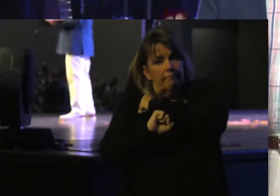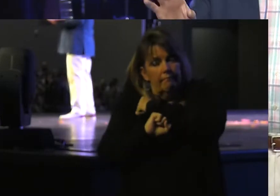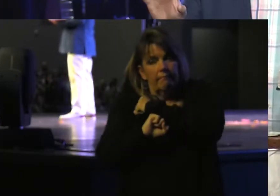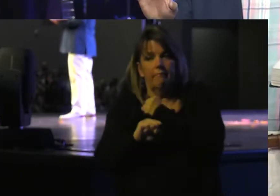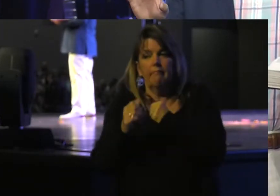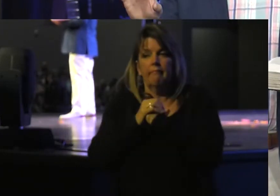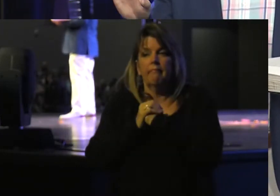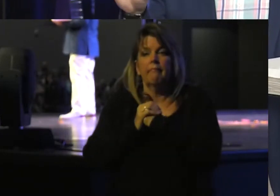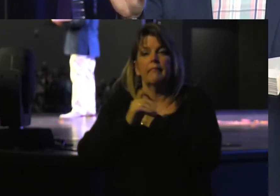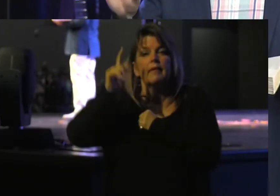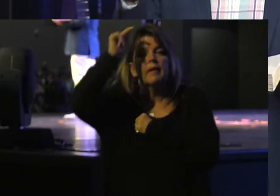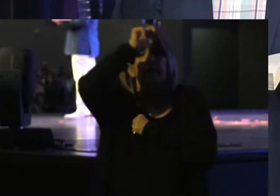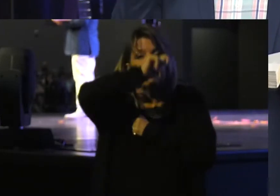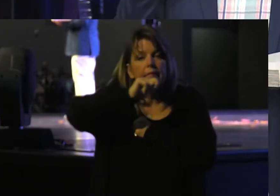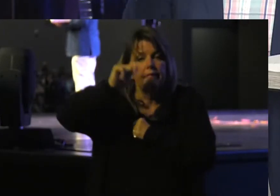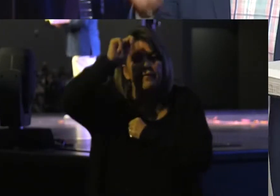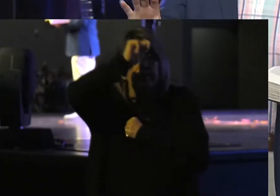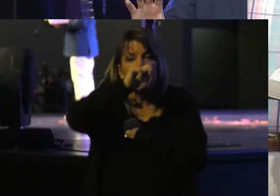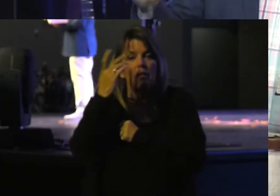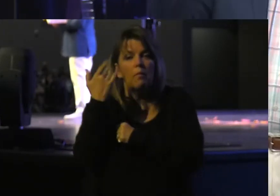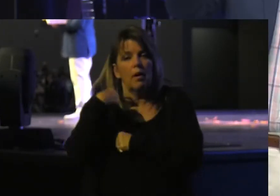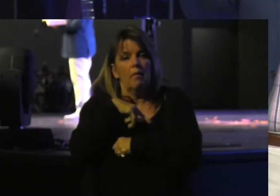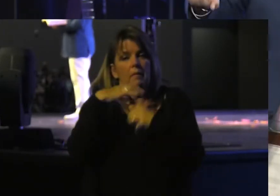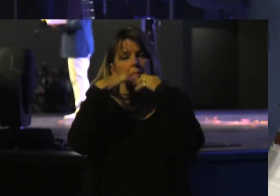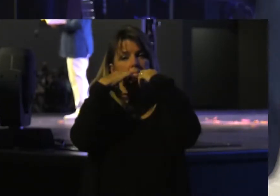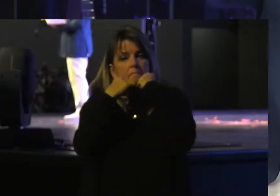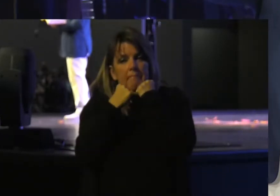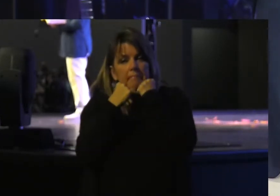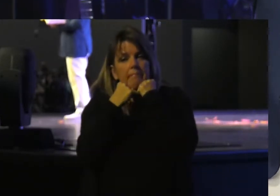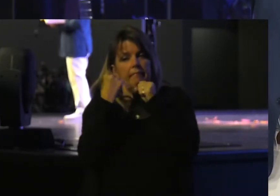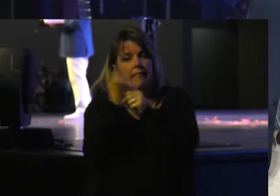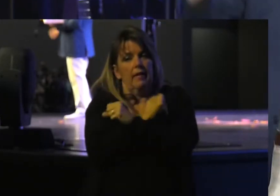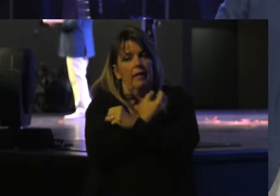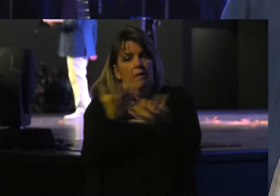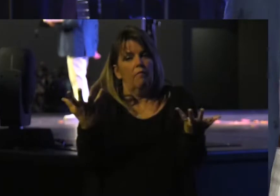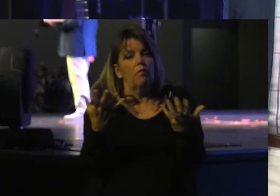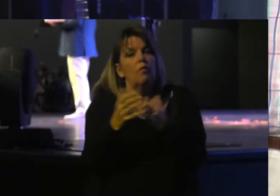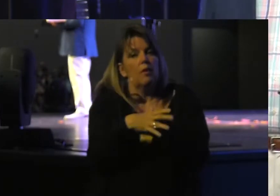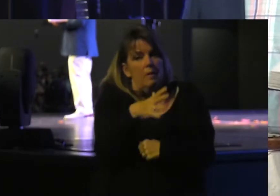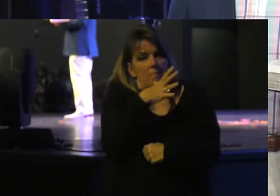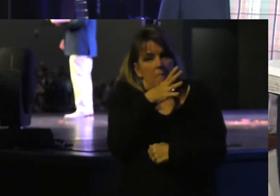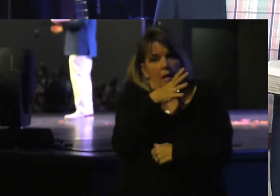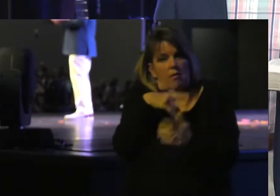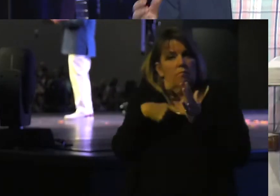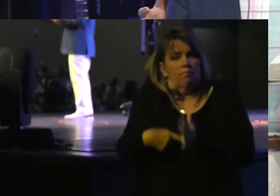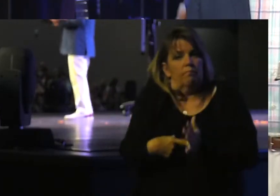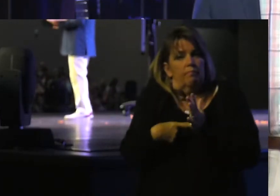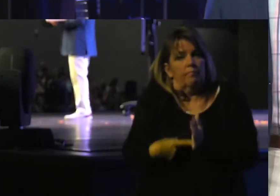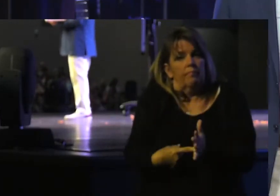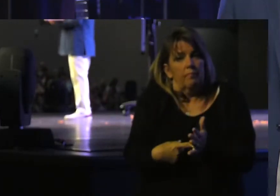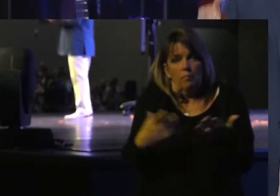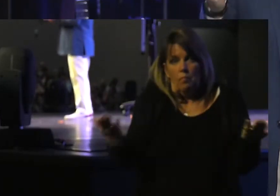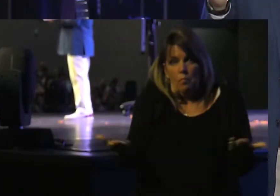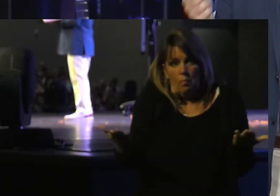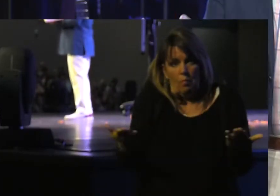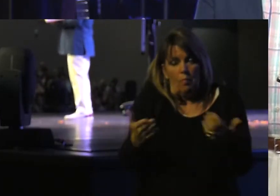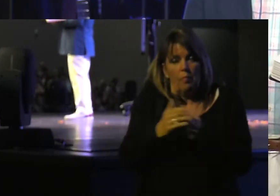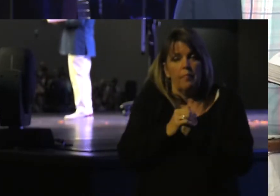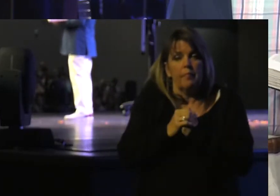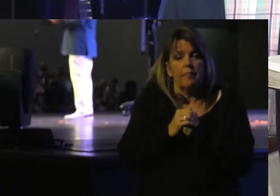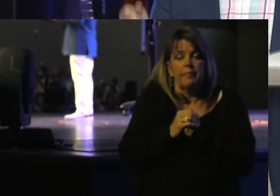A theology of why we value everything motherhood stands for. Which is the